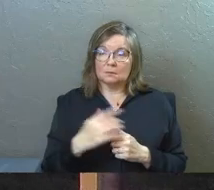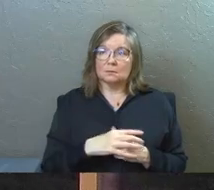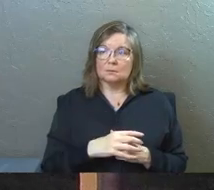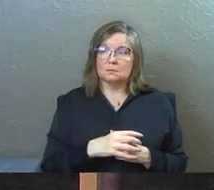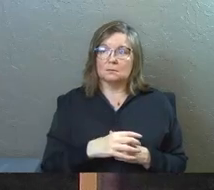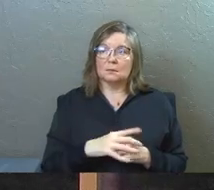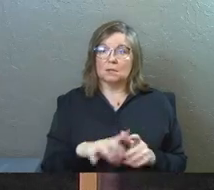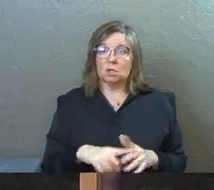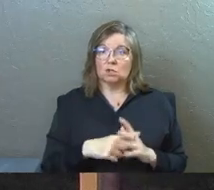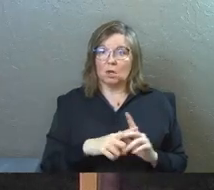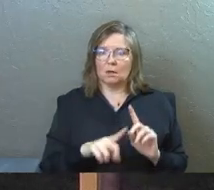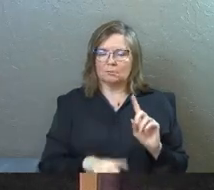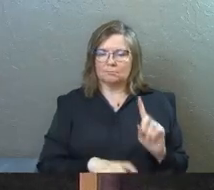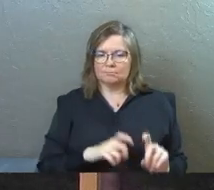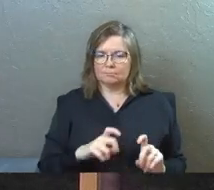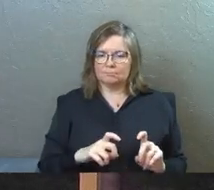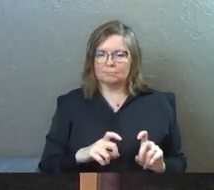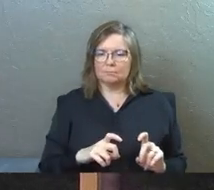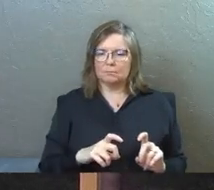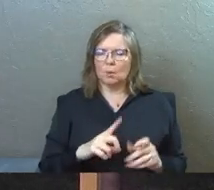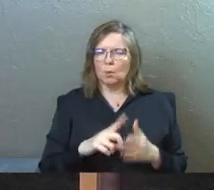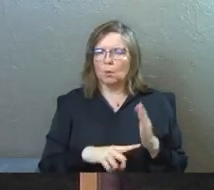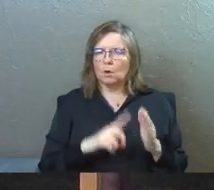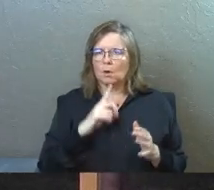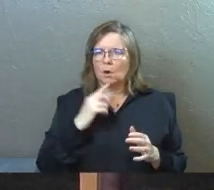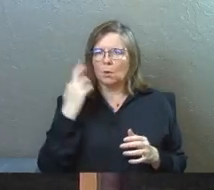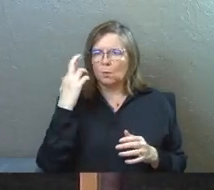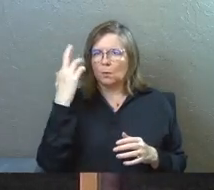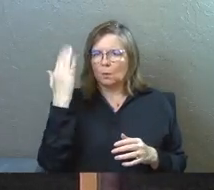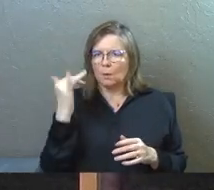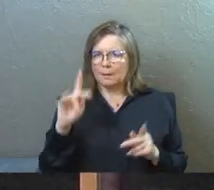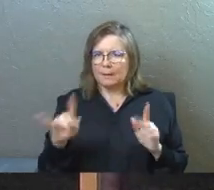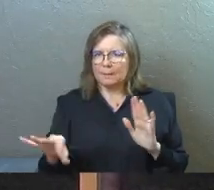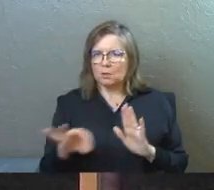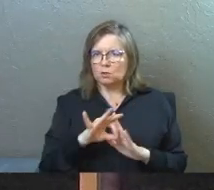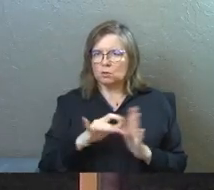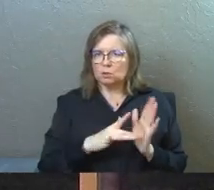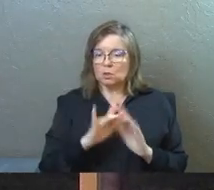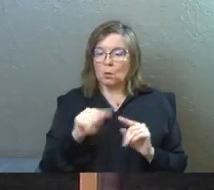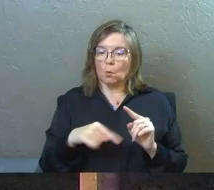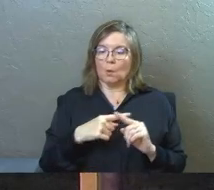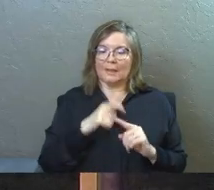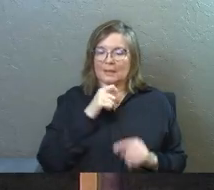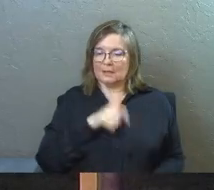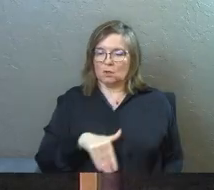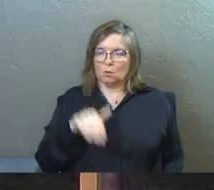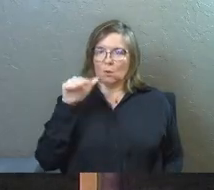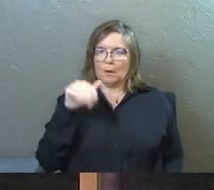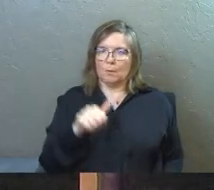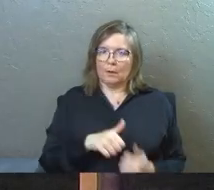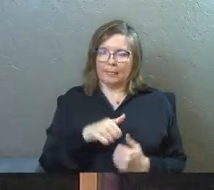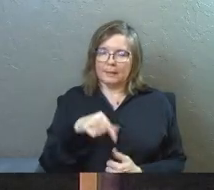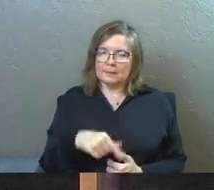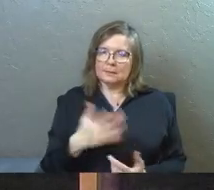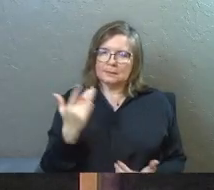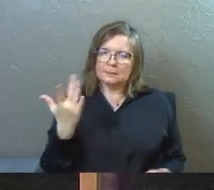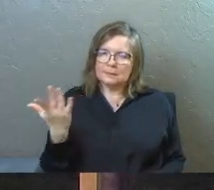they started asking the question, what are the reasons why people are choosing Jesus when they didn't grow up with this?